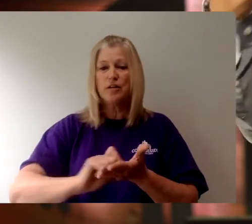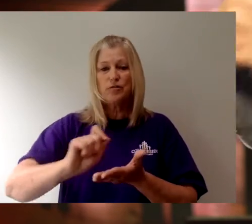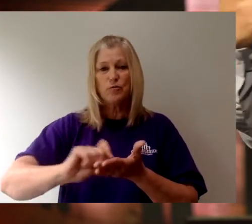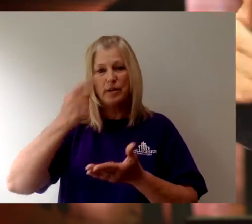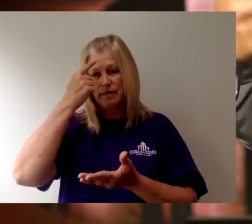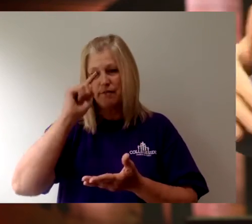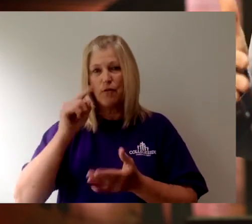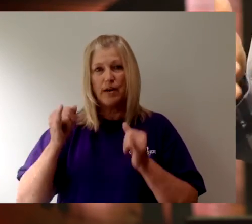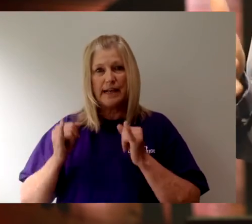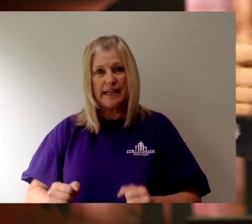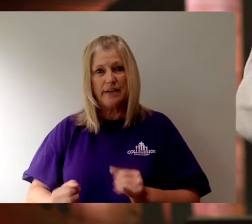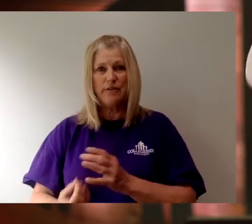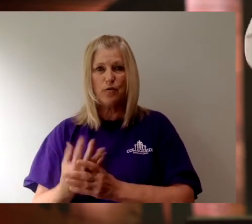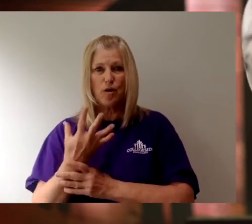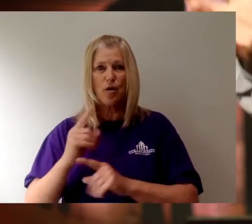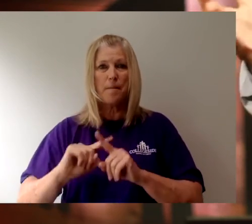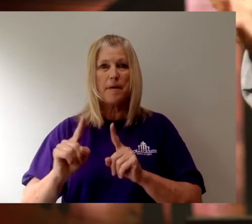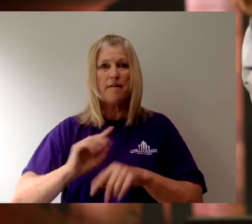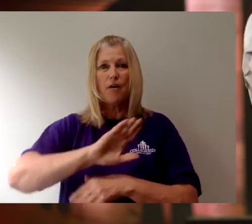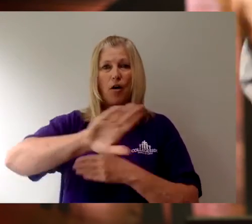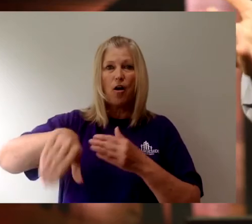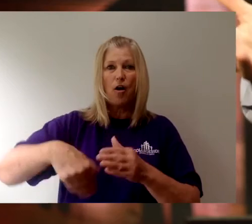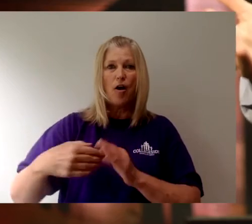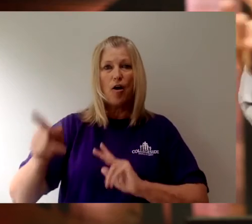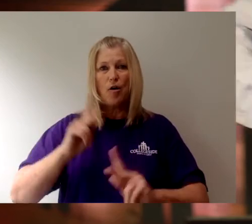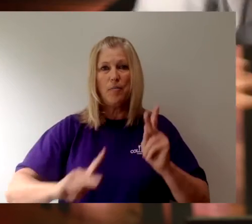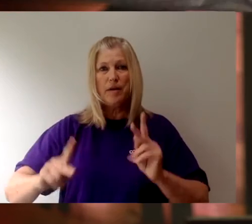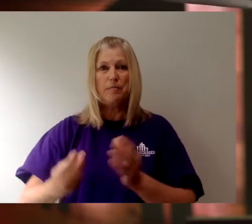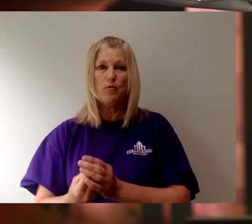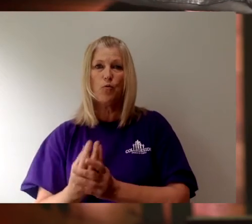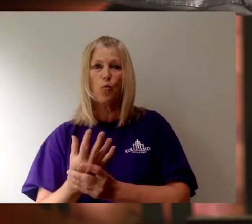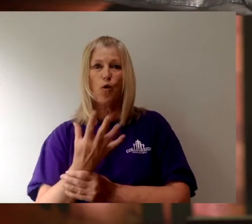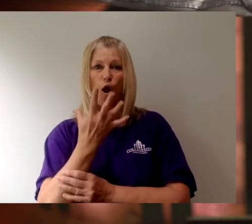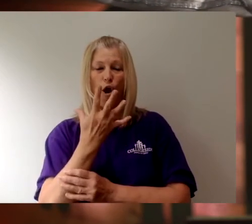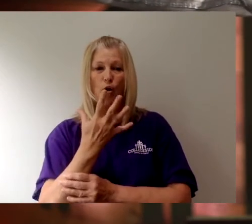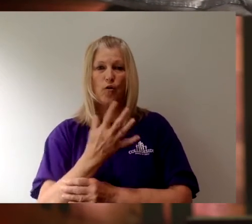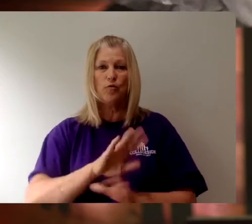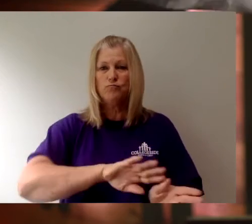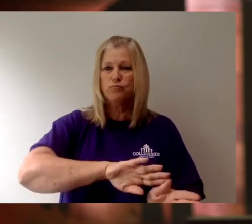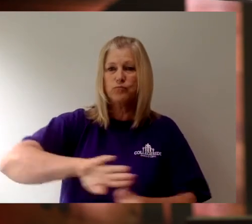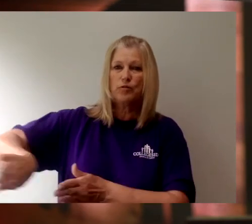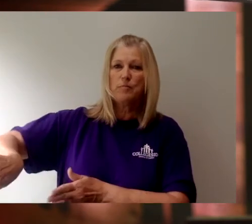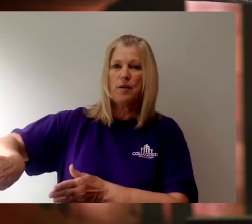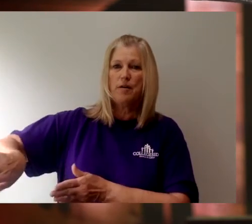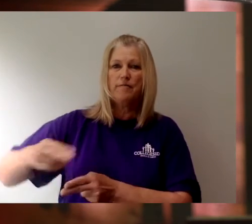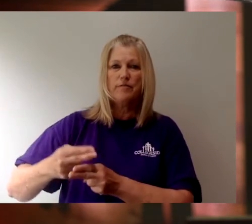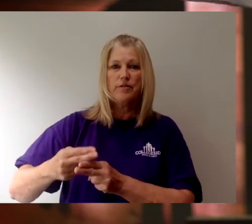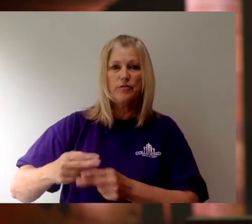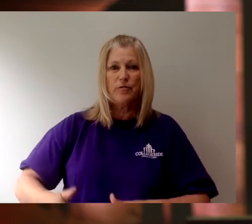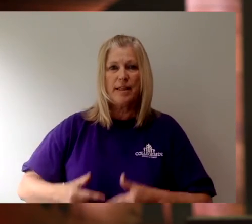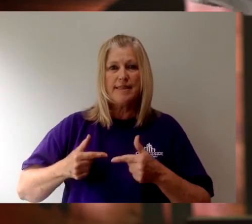an individual growth. It was written for a collective growth. Putting off the perishable